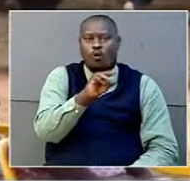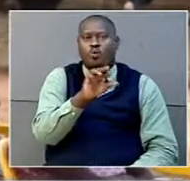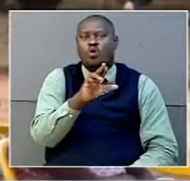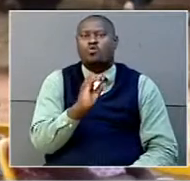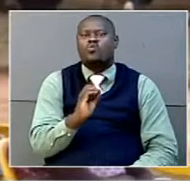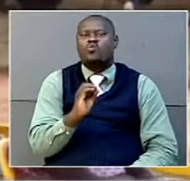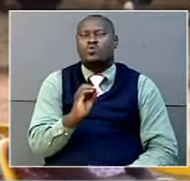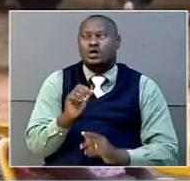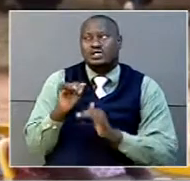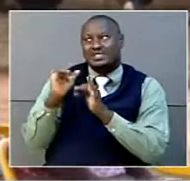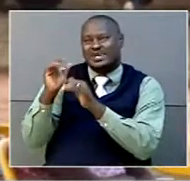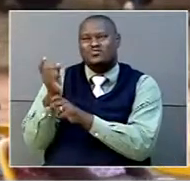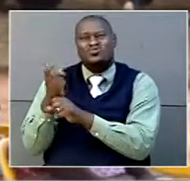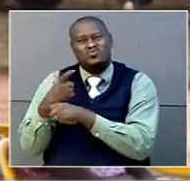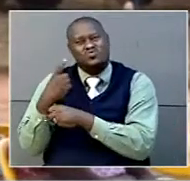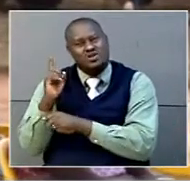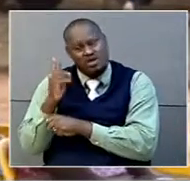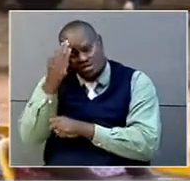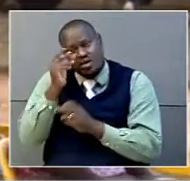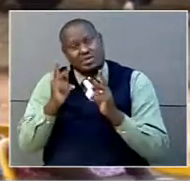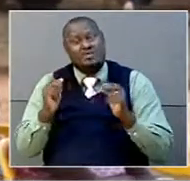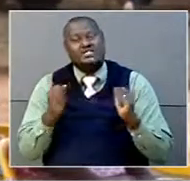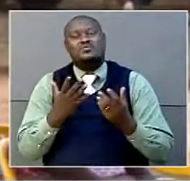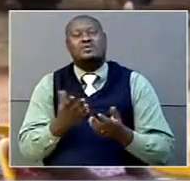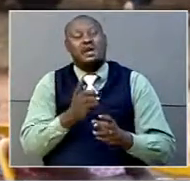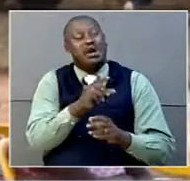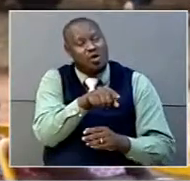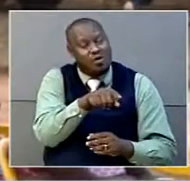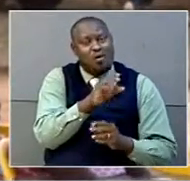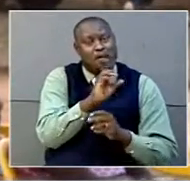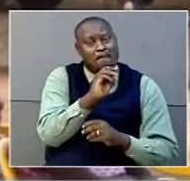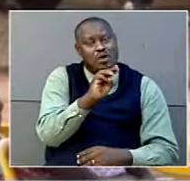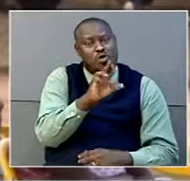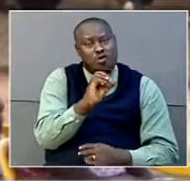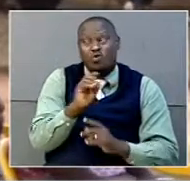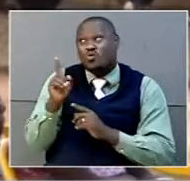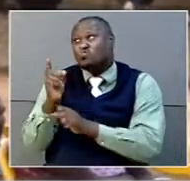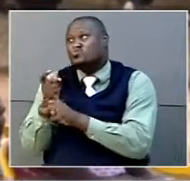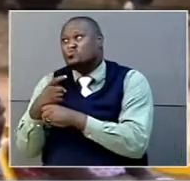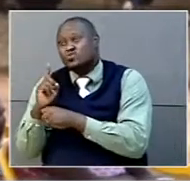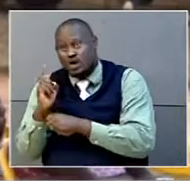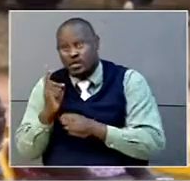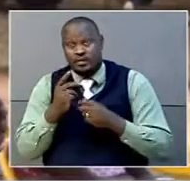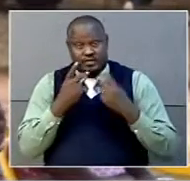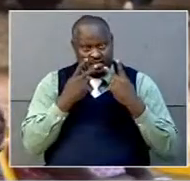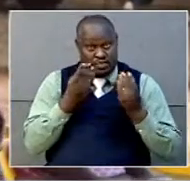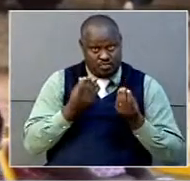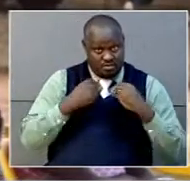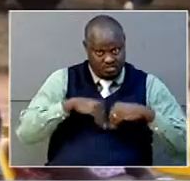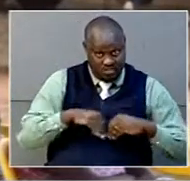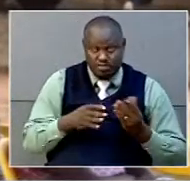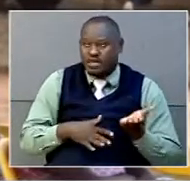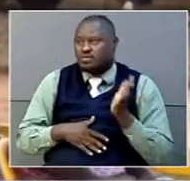Because the victims are not in Gulu, they are in Omoro. That is what I will take back to Minister of Health,